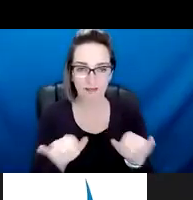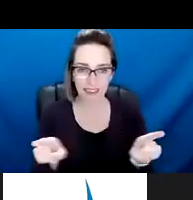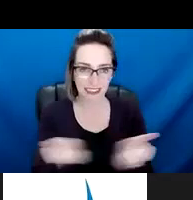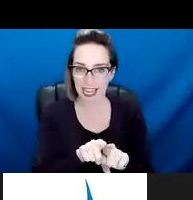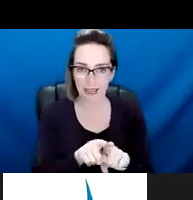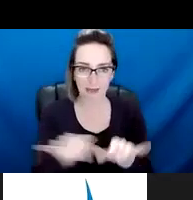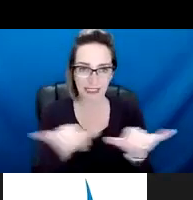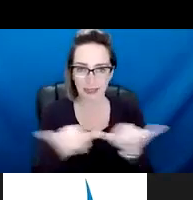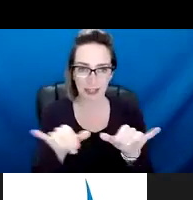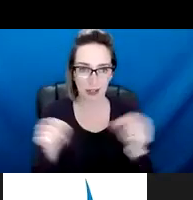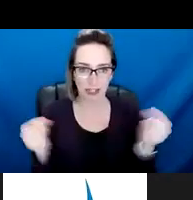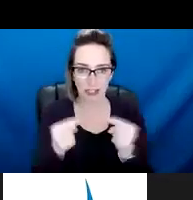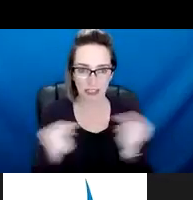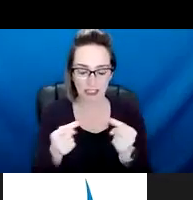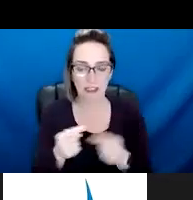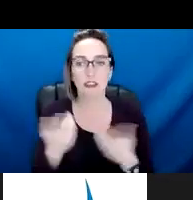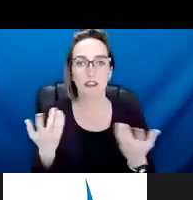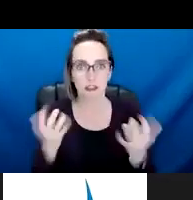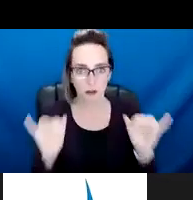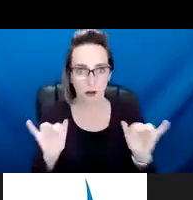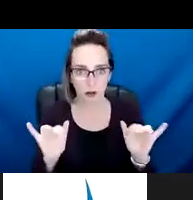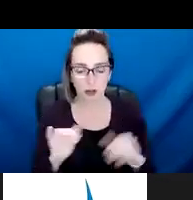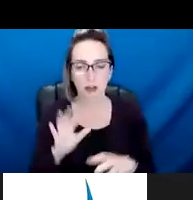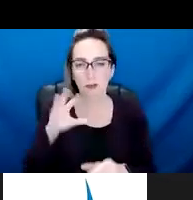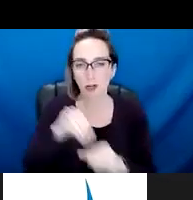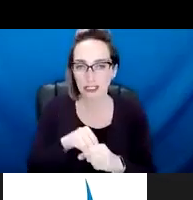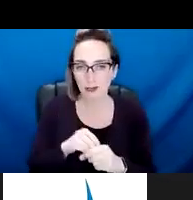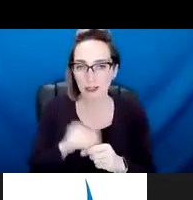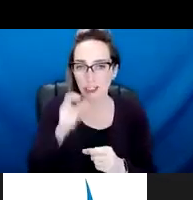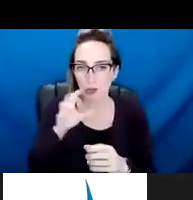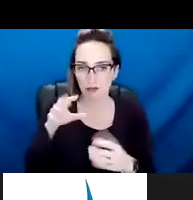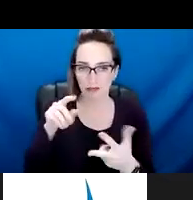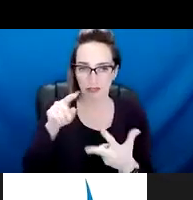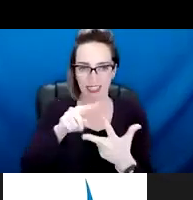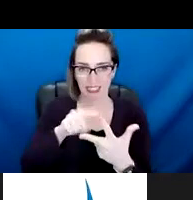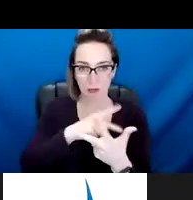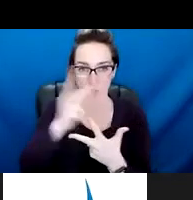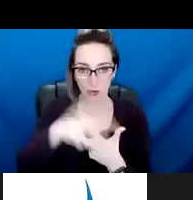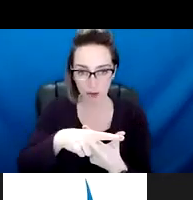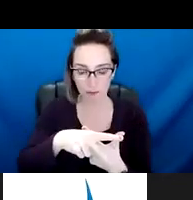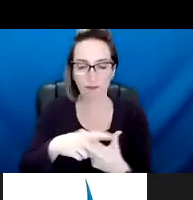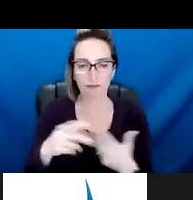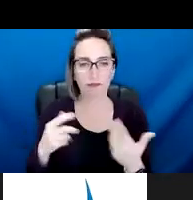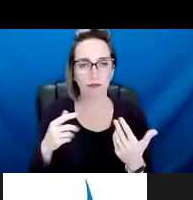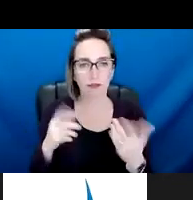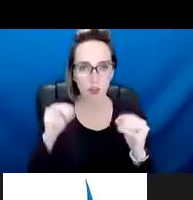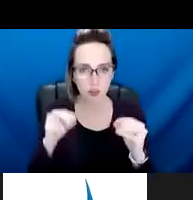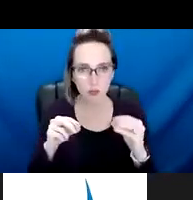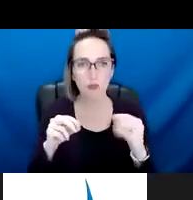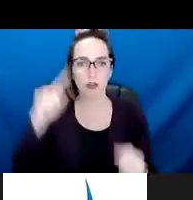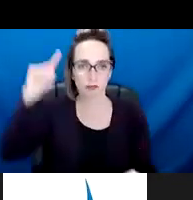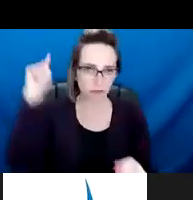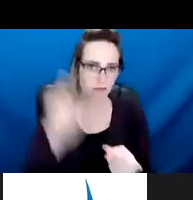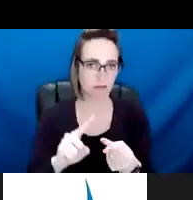Participants in the Next Step program, we've seen those numbers drop to under 10 percent in the years that we've been implementing that program with participants in that